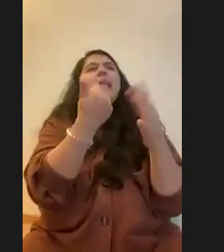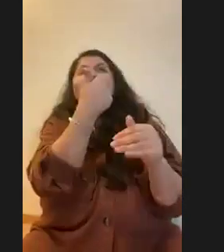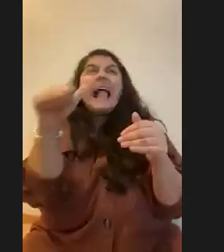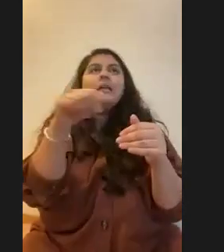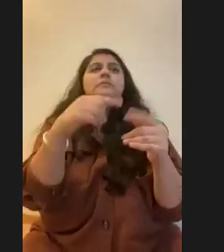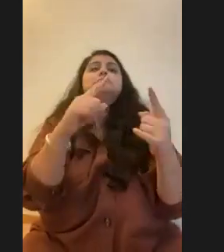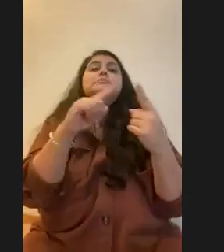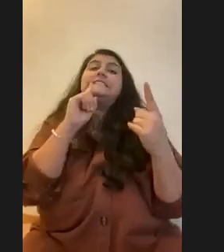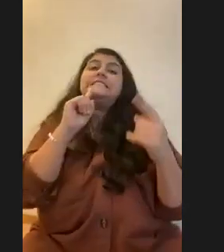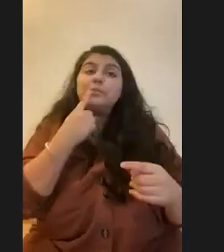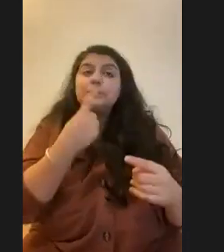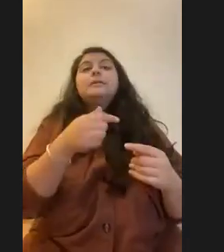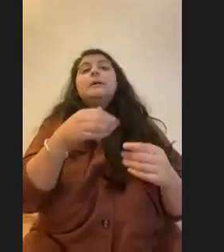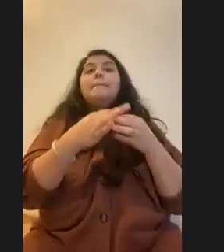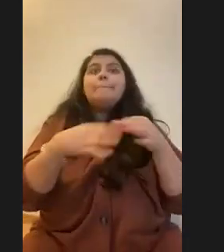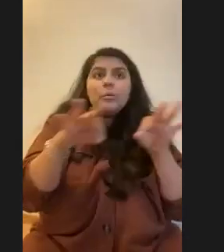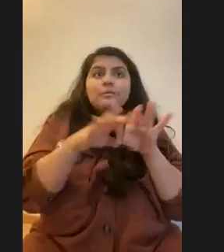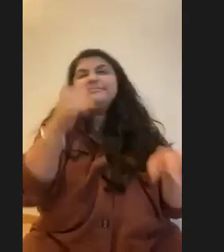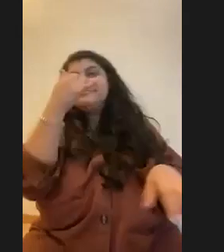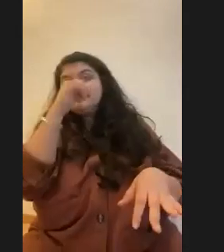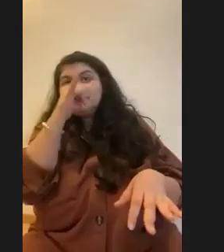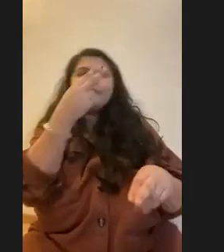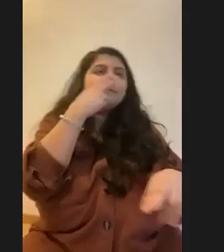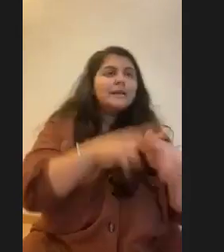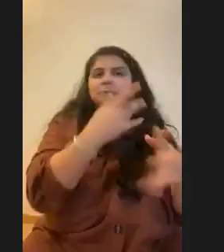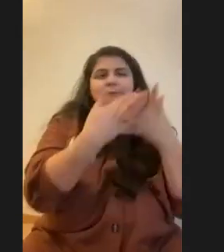or it can be silly and fun. It can be whatever you want. What do you tell them?